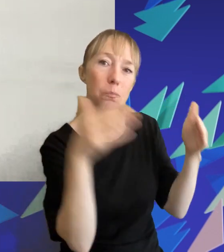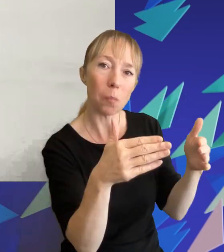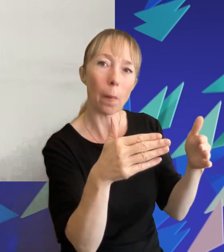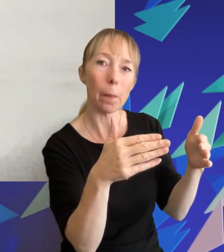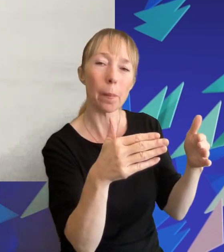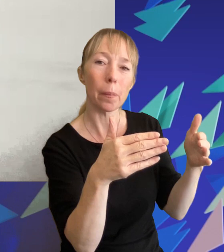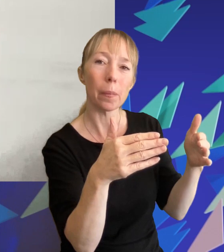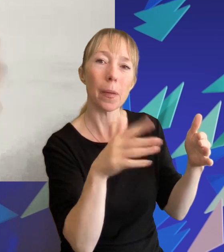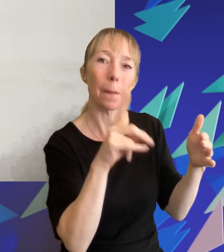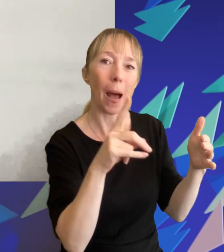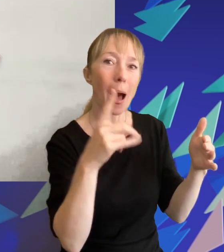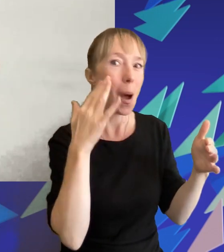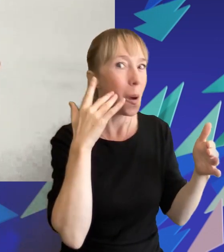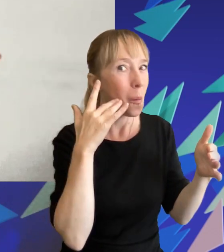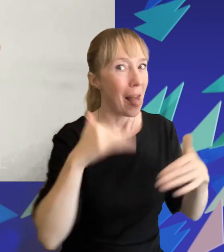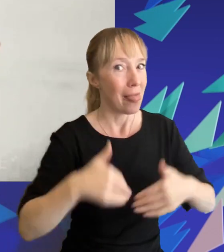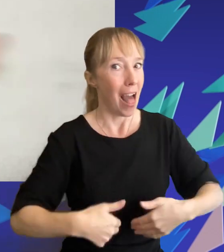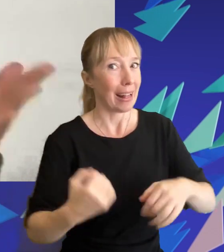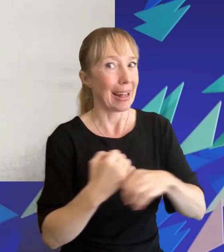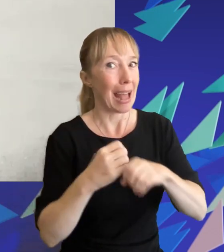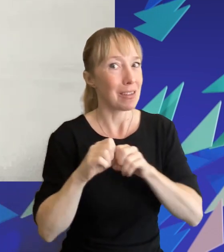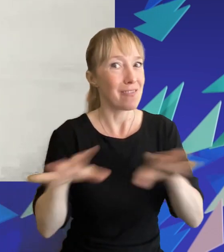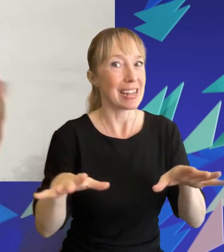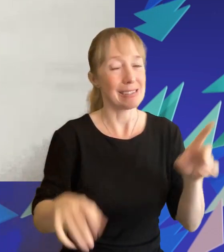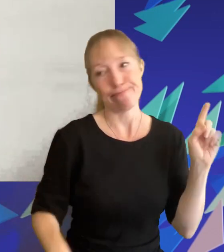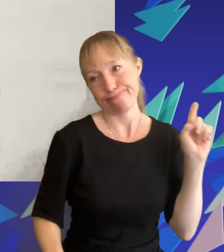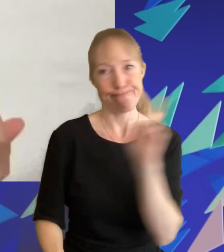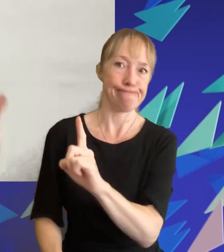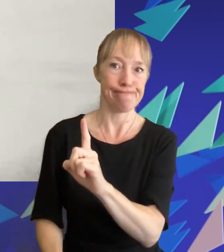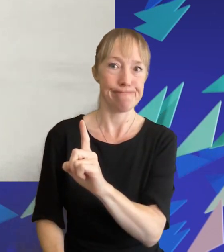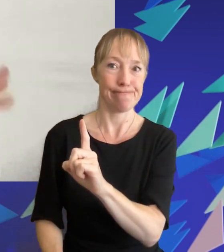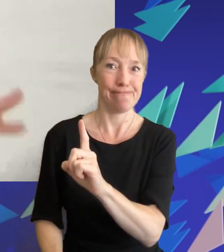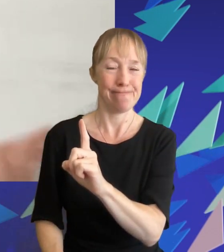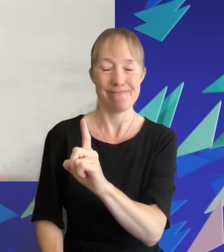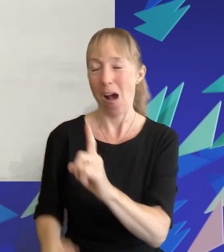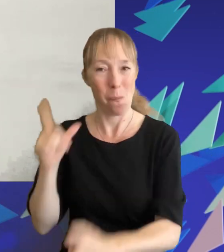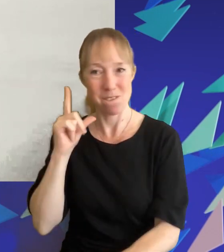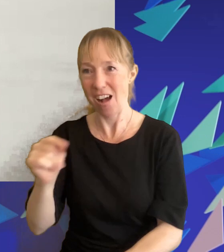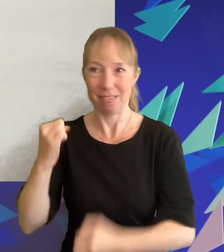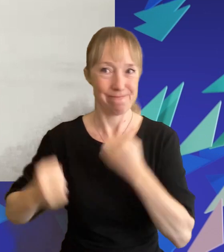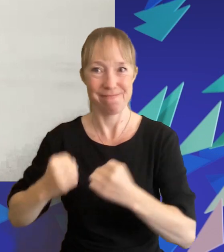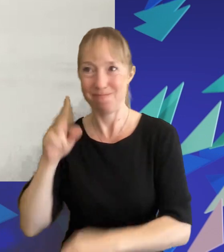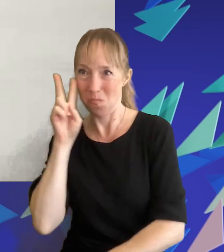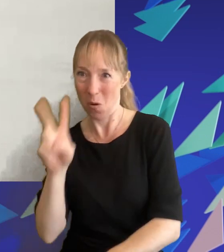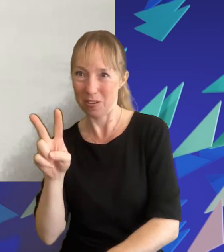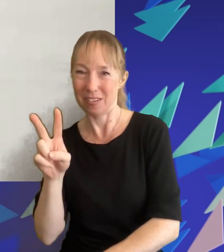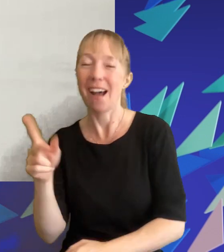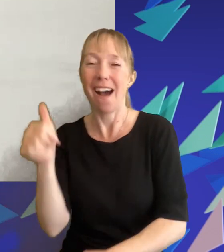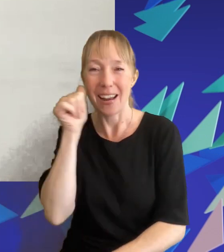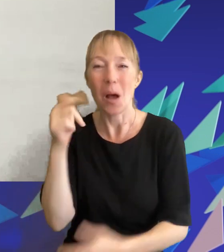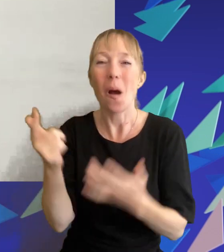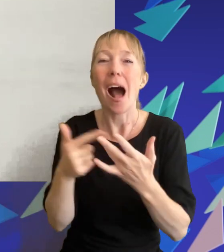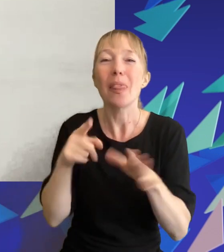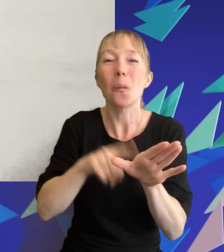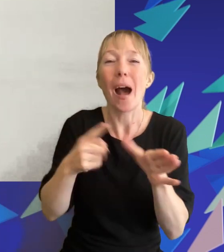there but as soon as the hunger games comes out i will be there i will be there in a second and i know that other ya dystopia fans are